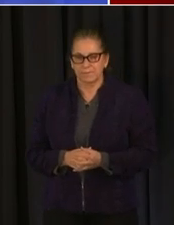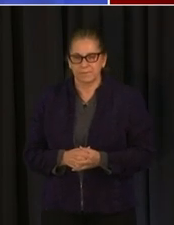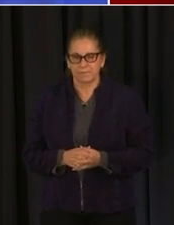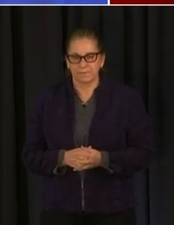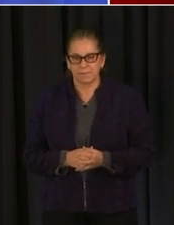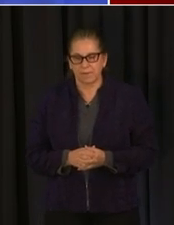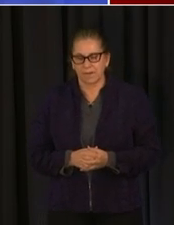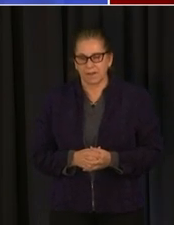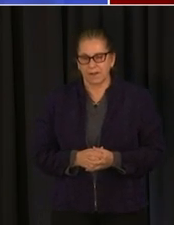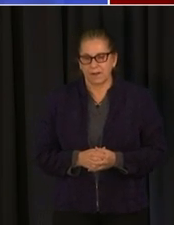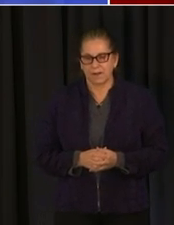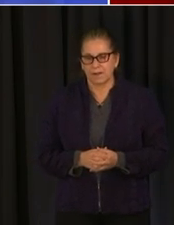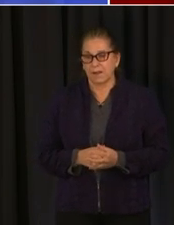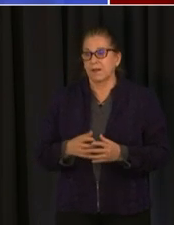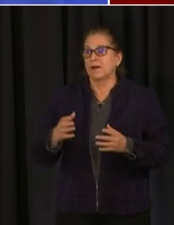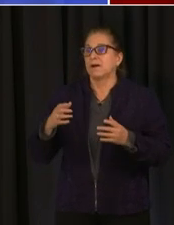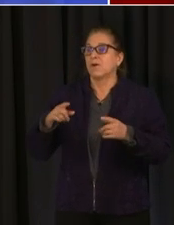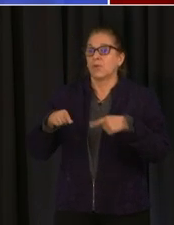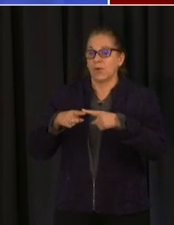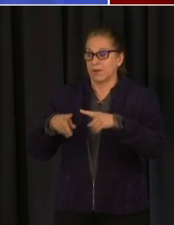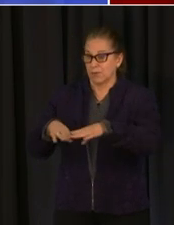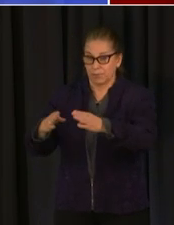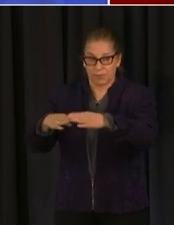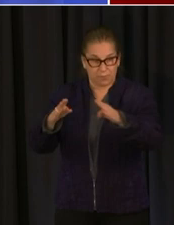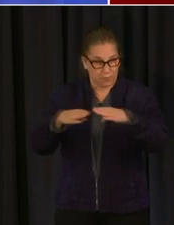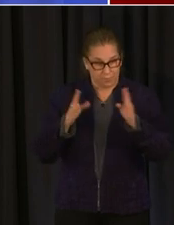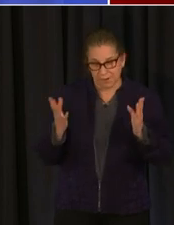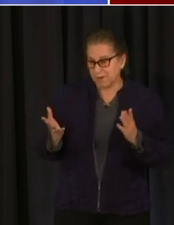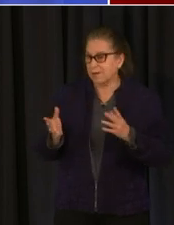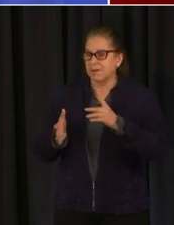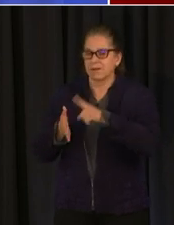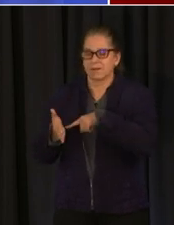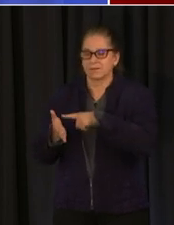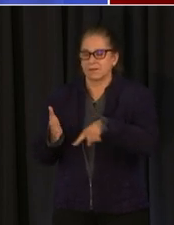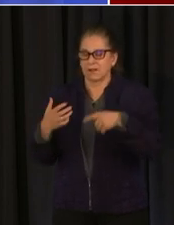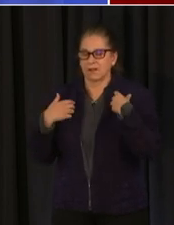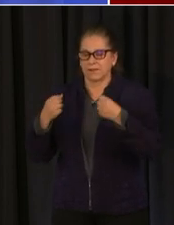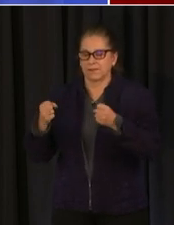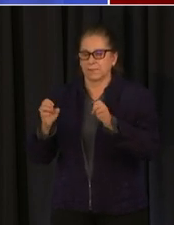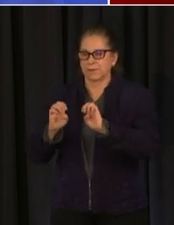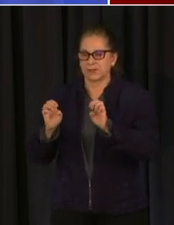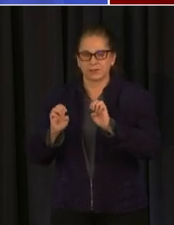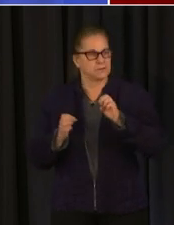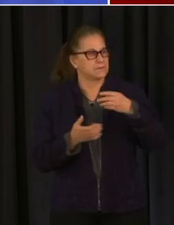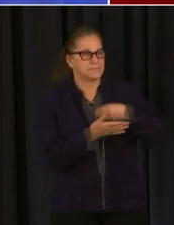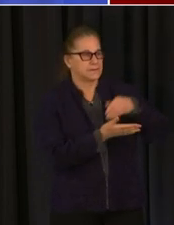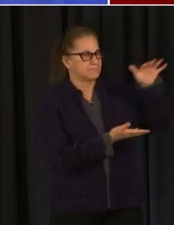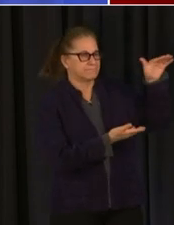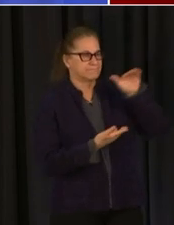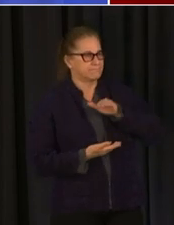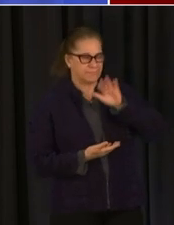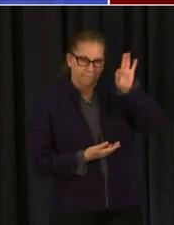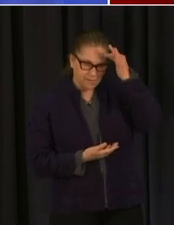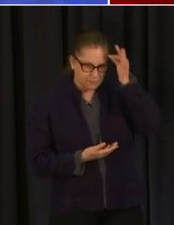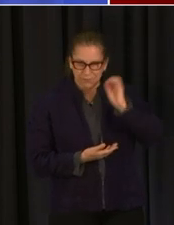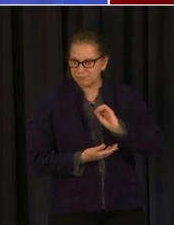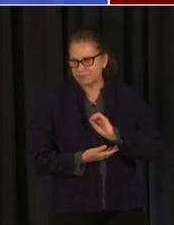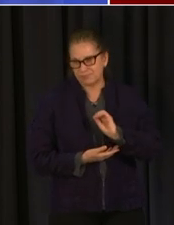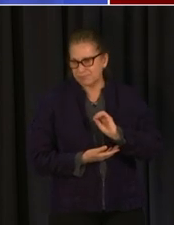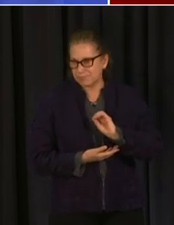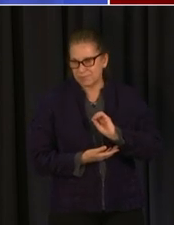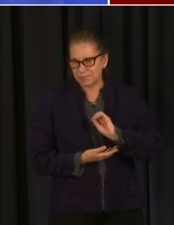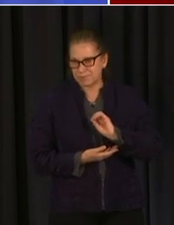put out specific guidelines and this has been an issue in the past when we've had press conference where you announce something then more specific detail comes out later